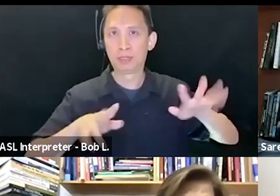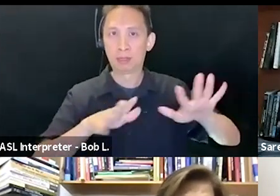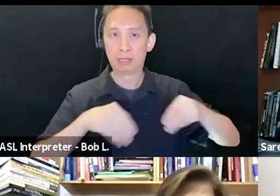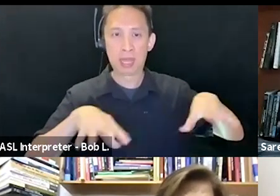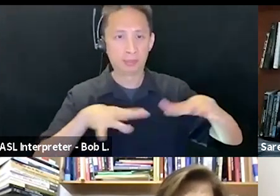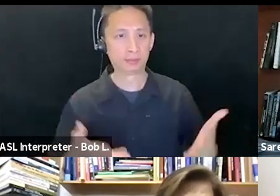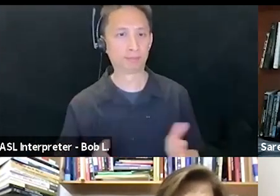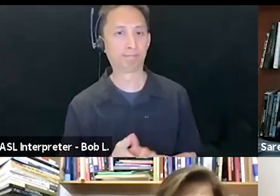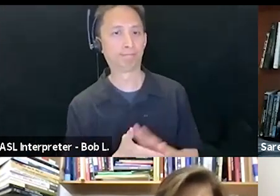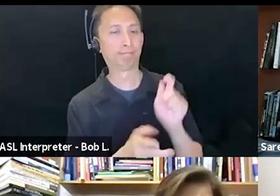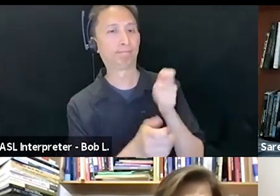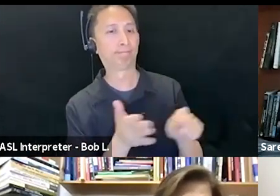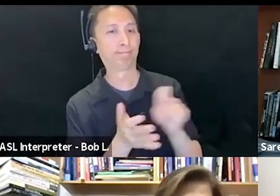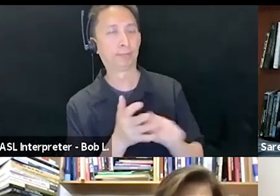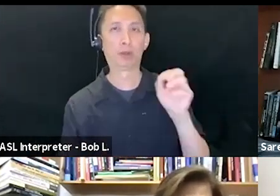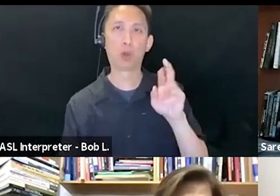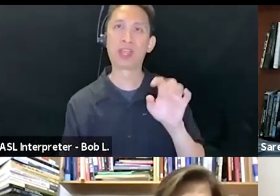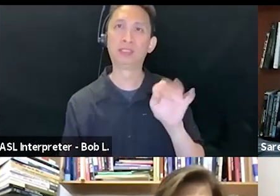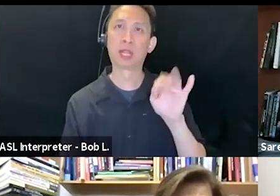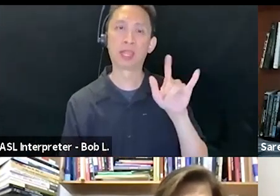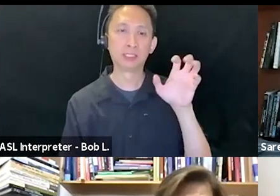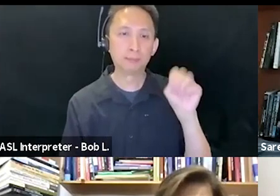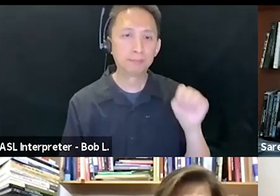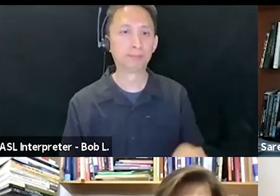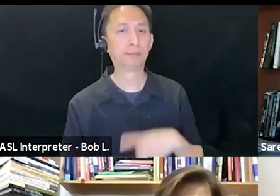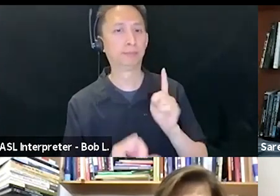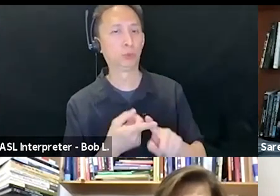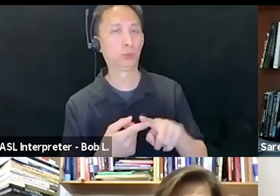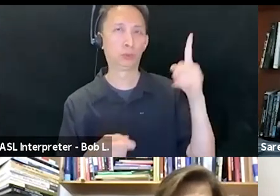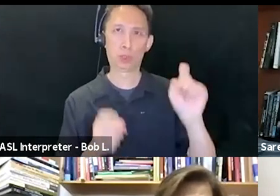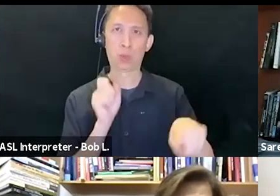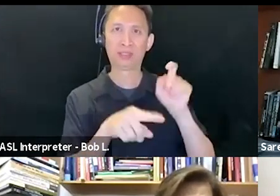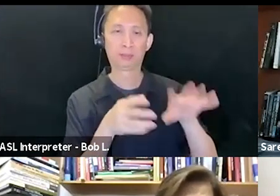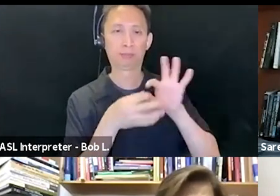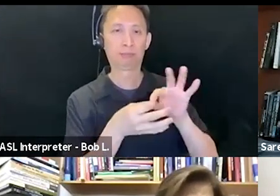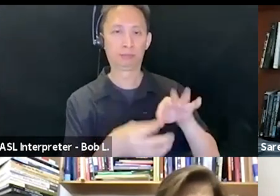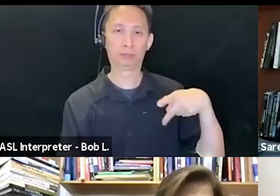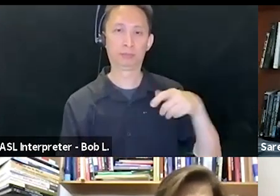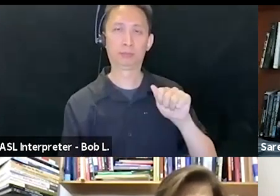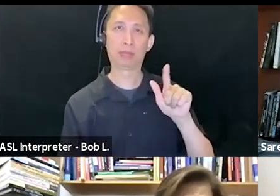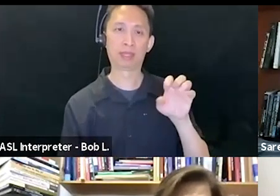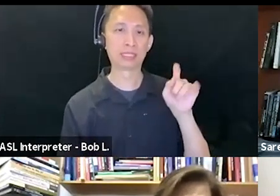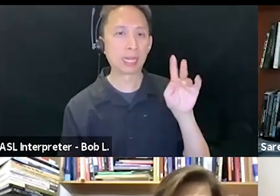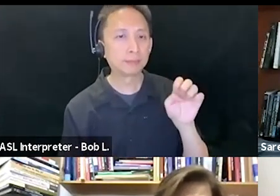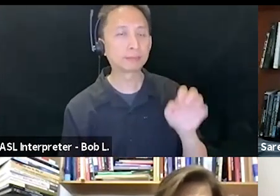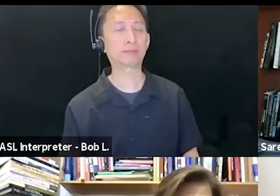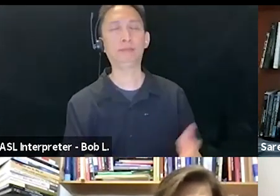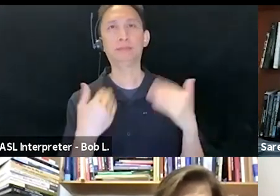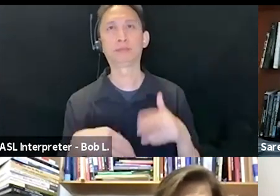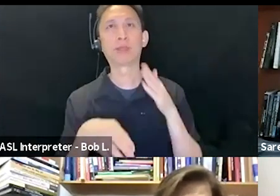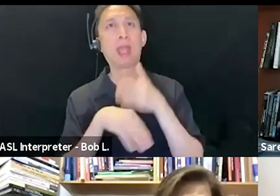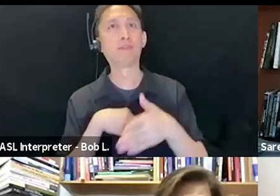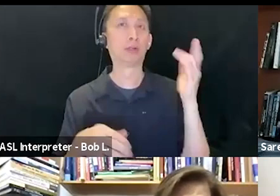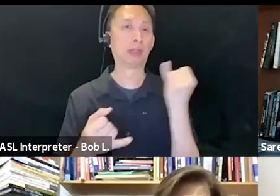Orientalism to the question of Palestine, and after the last sky, Palestinian lives. From culture and imperialism to the